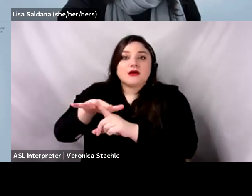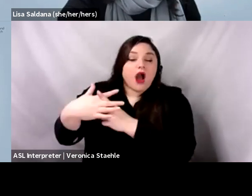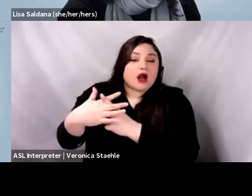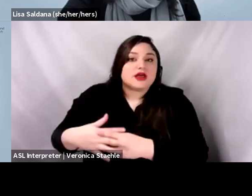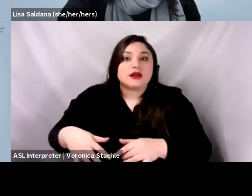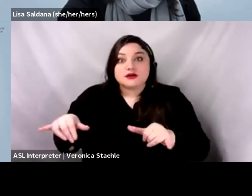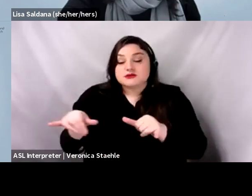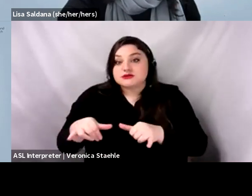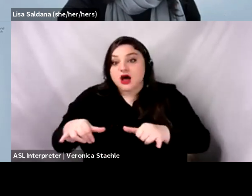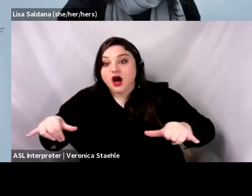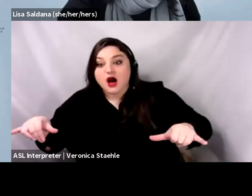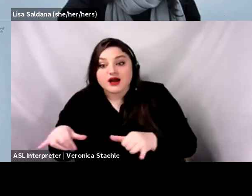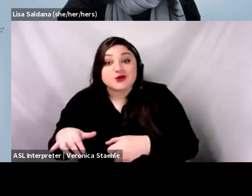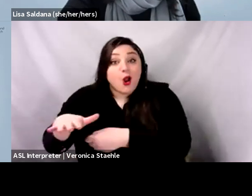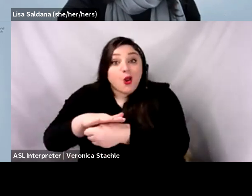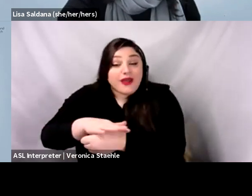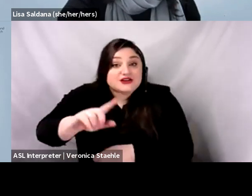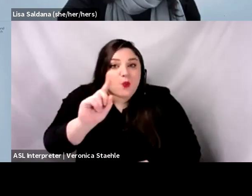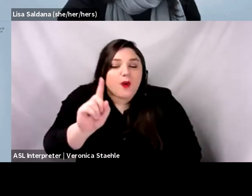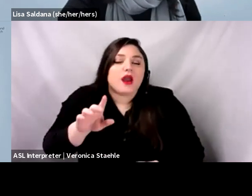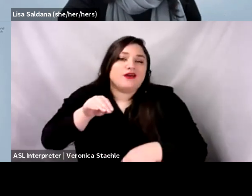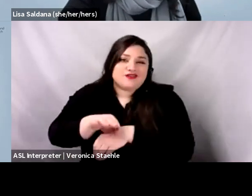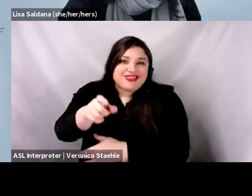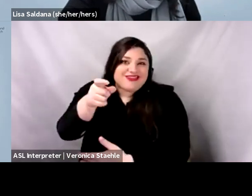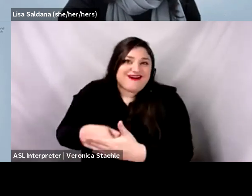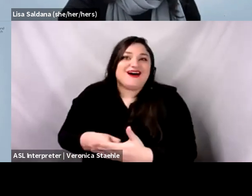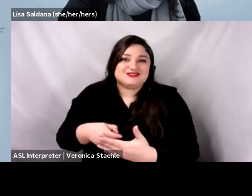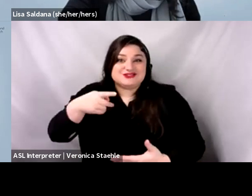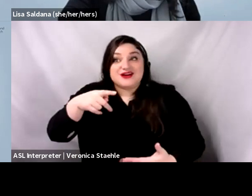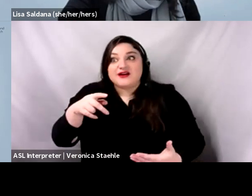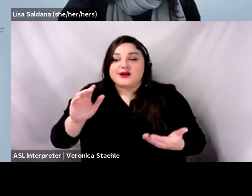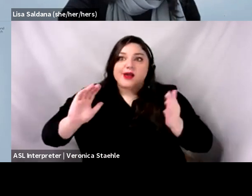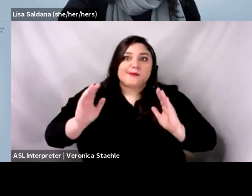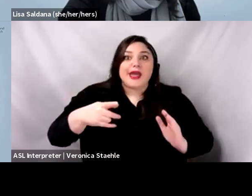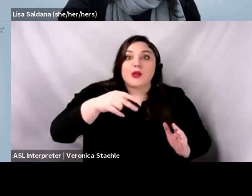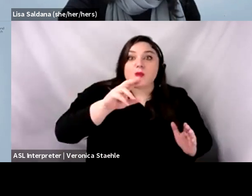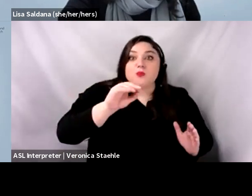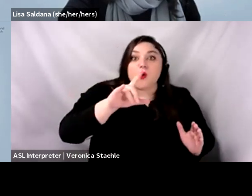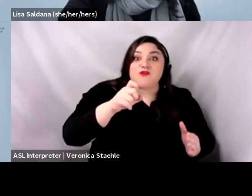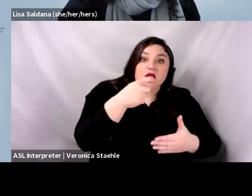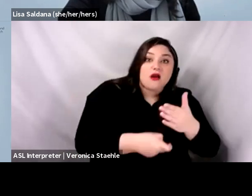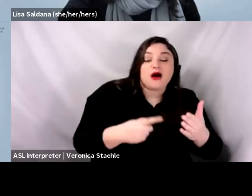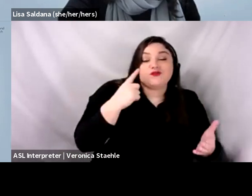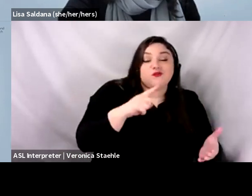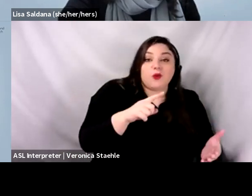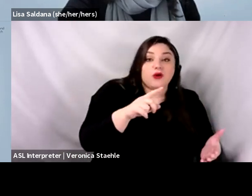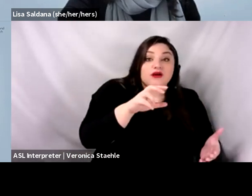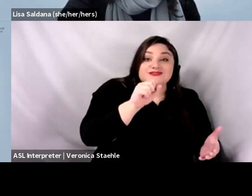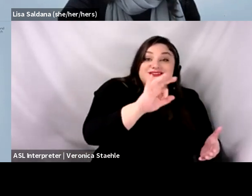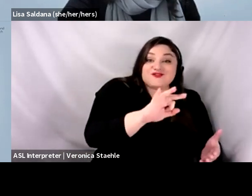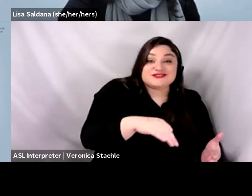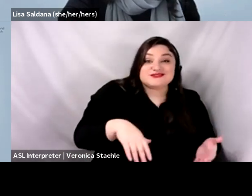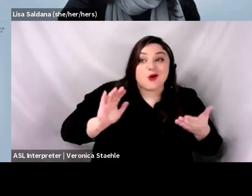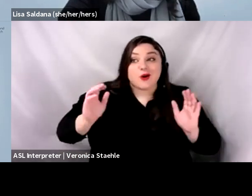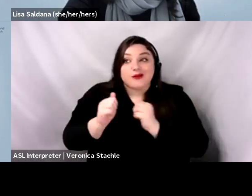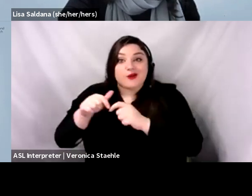location. You know, it's going to cost, uh, you know, different cost profiles in San Francisco versus Madison. Um, the,